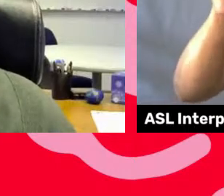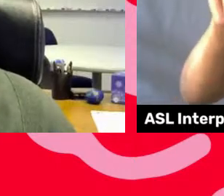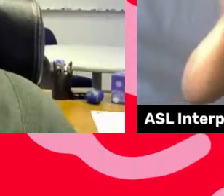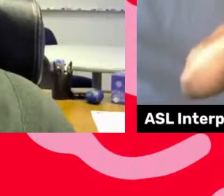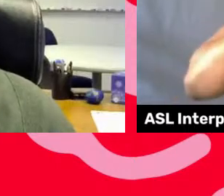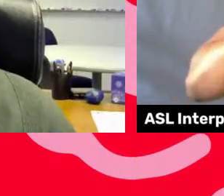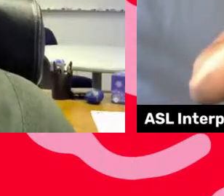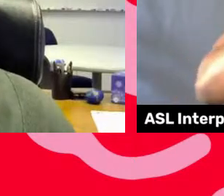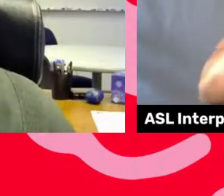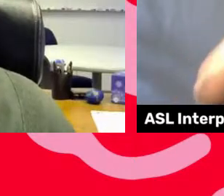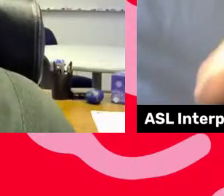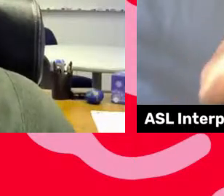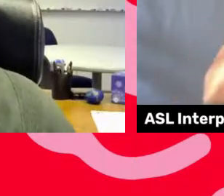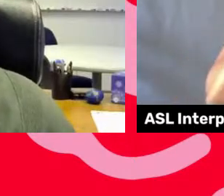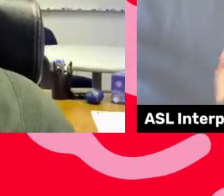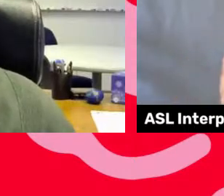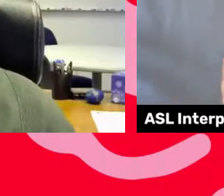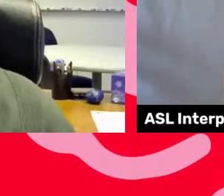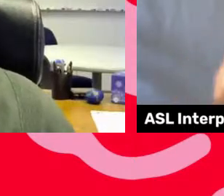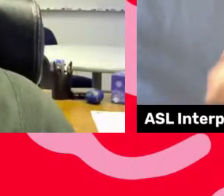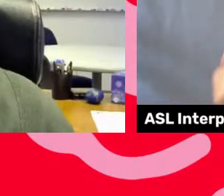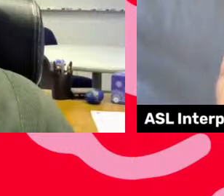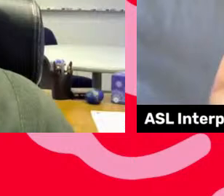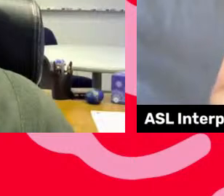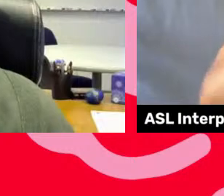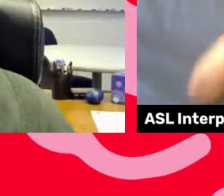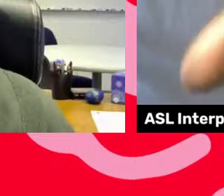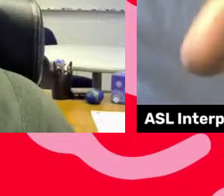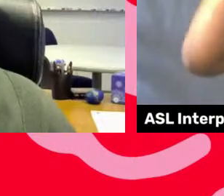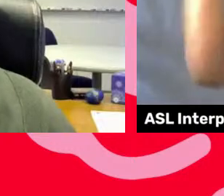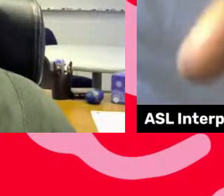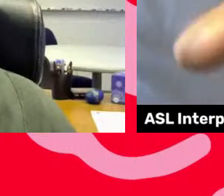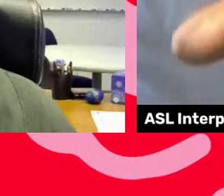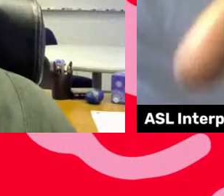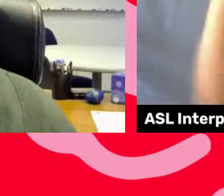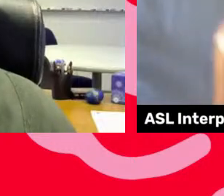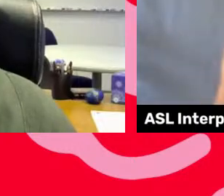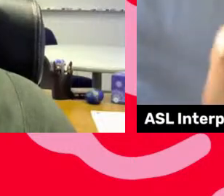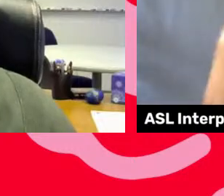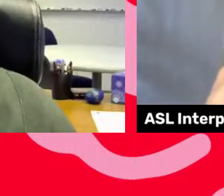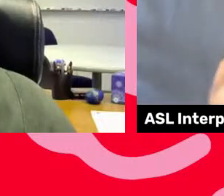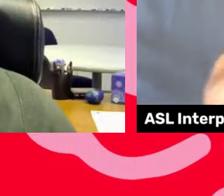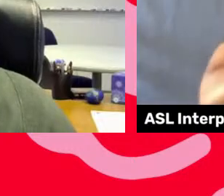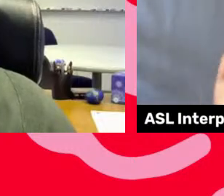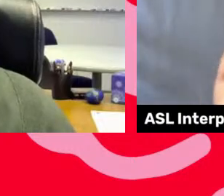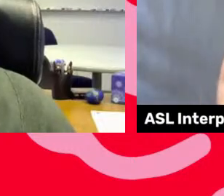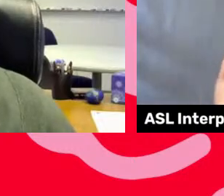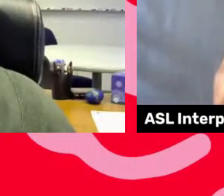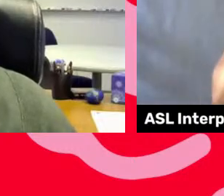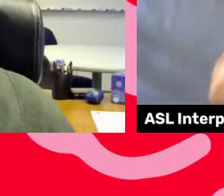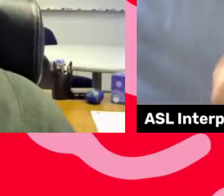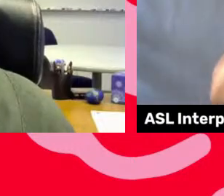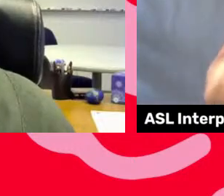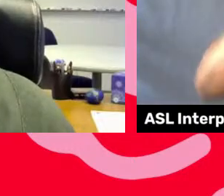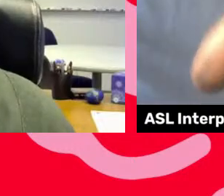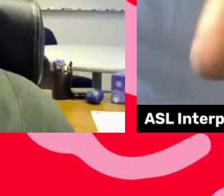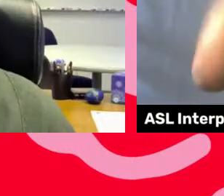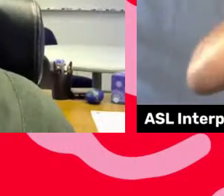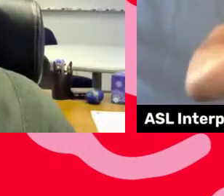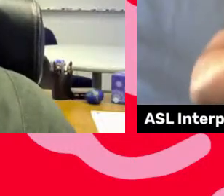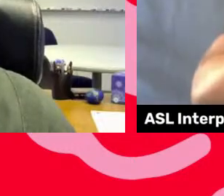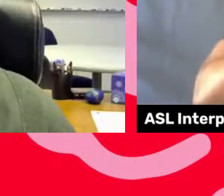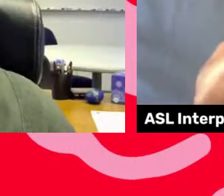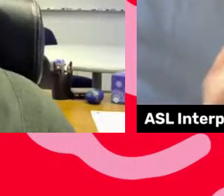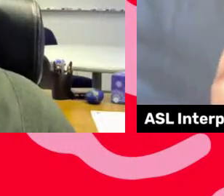Lens at Milwaukee Film, and this is Black Women and Art Through Liberation. This is a conversation with Black